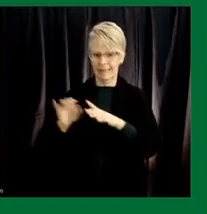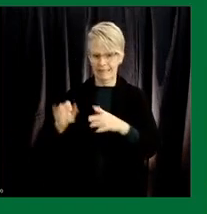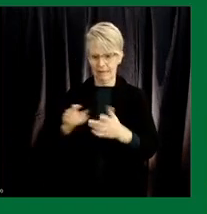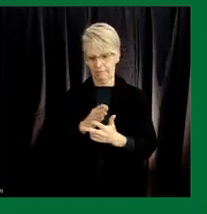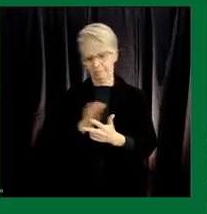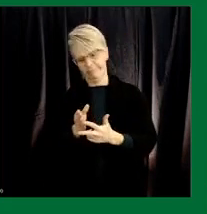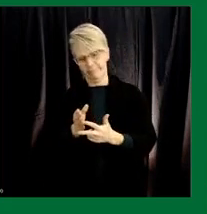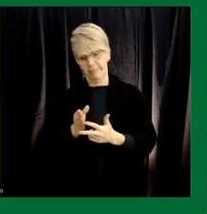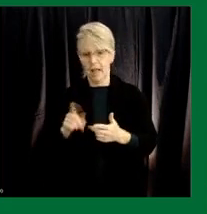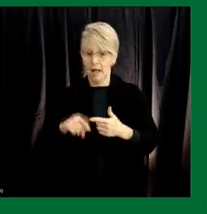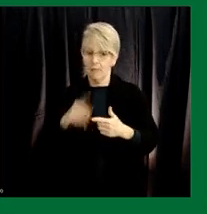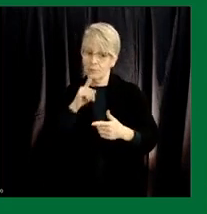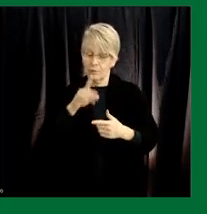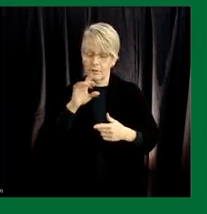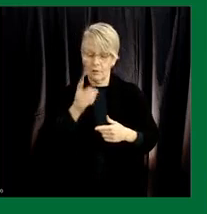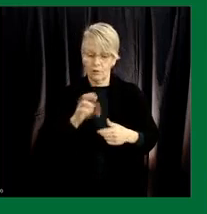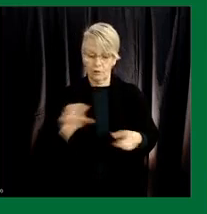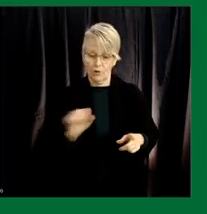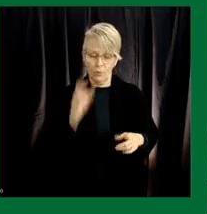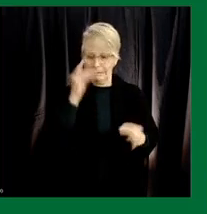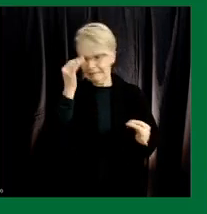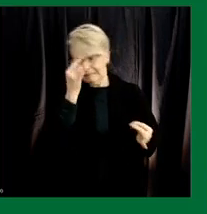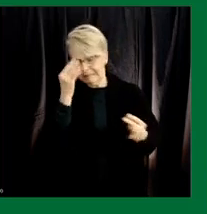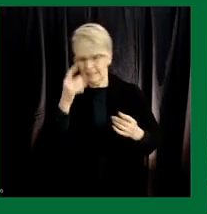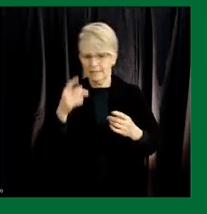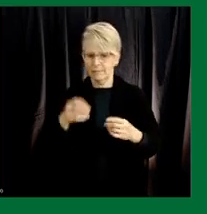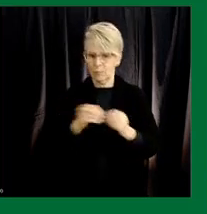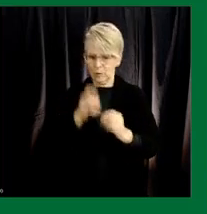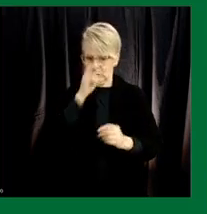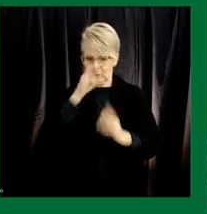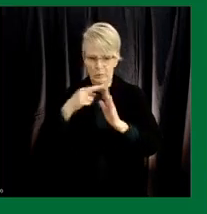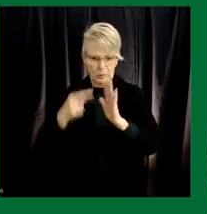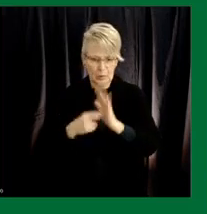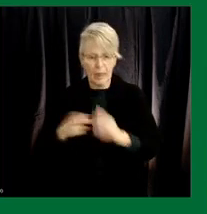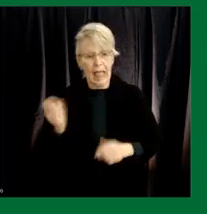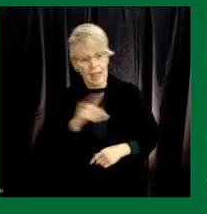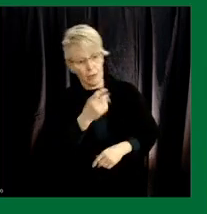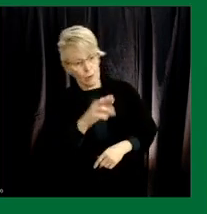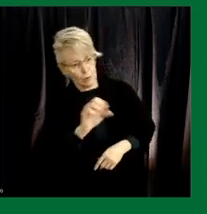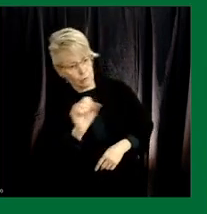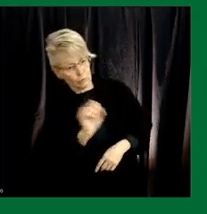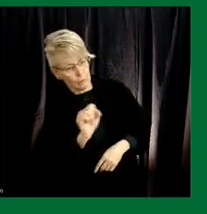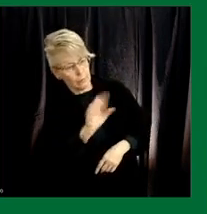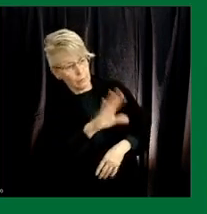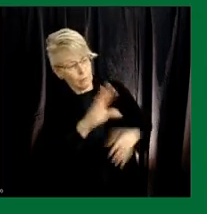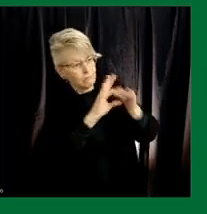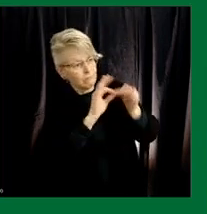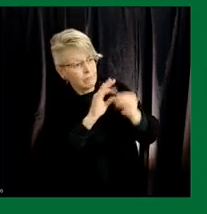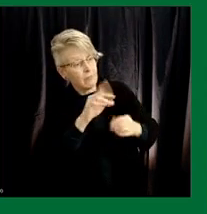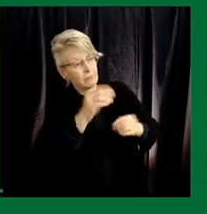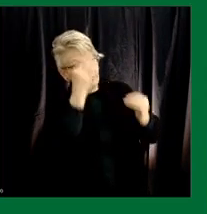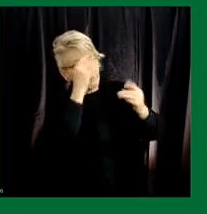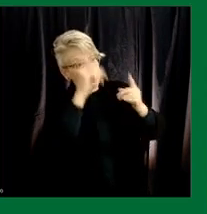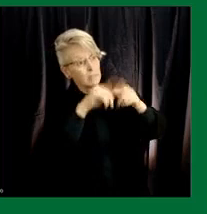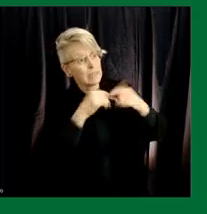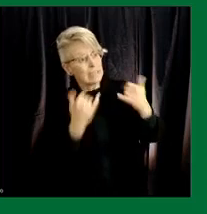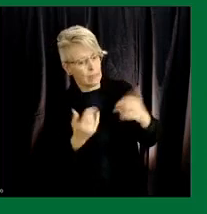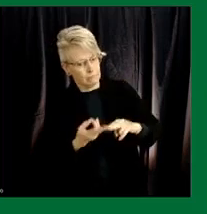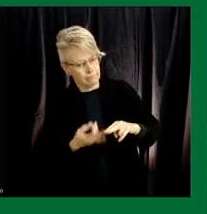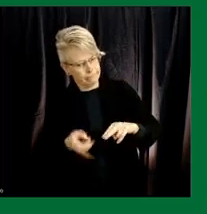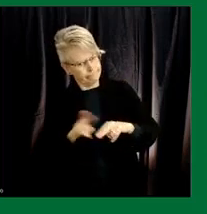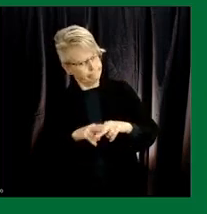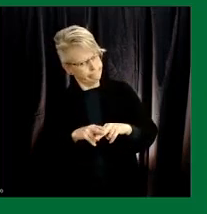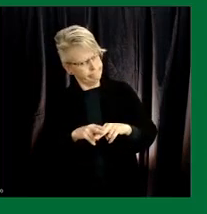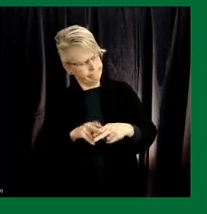recommendations around that for instance so uh dr shahab any uh any details on your thoughts on the uh now increased level of